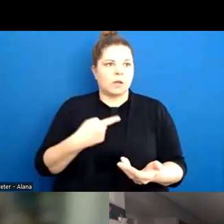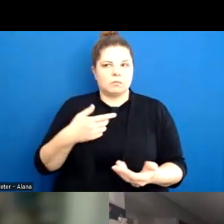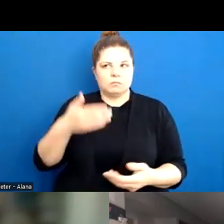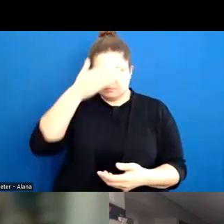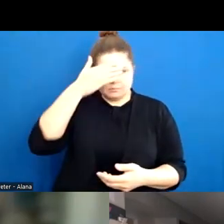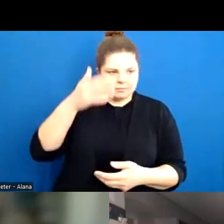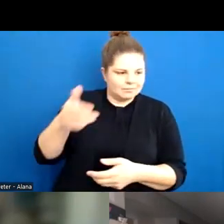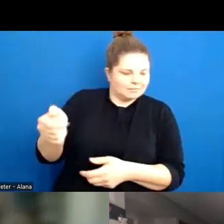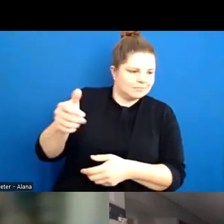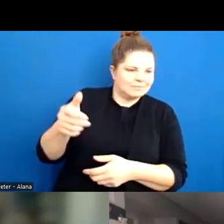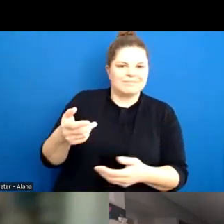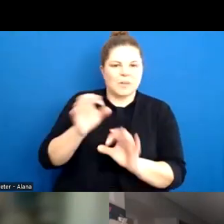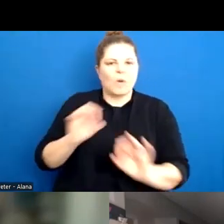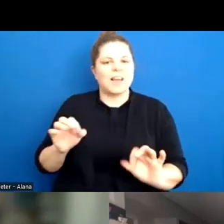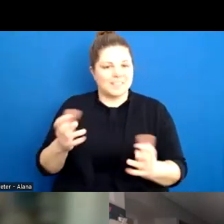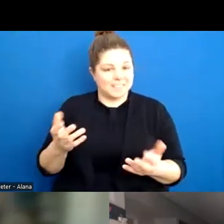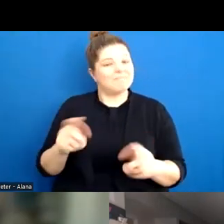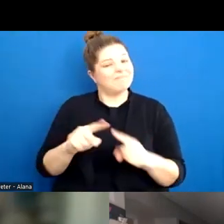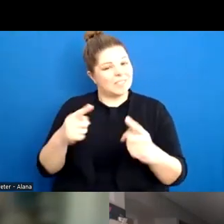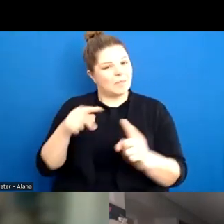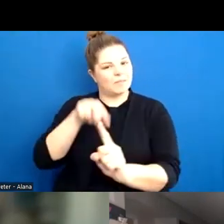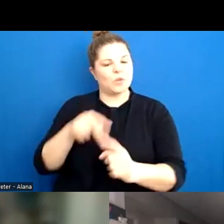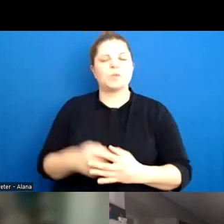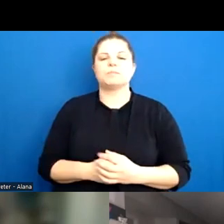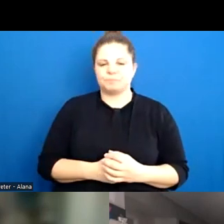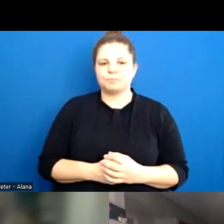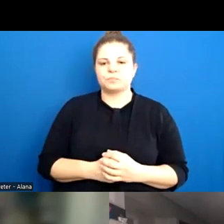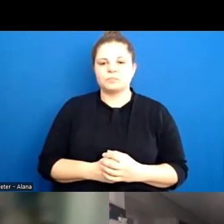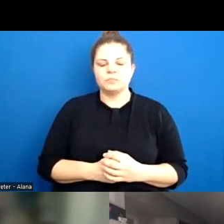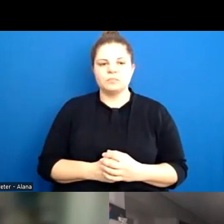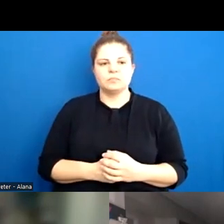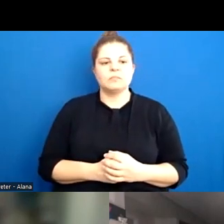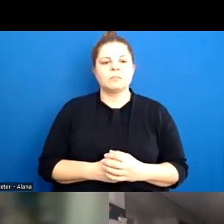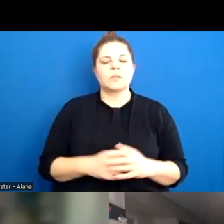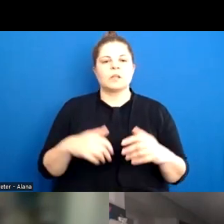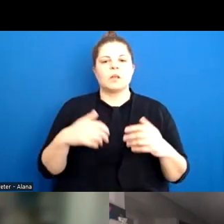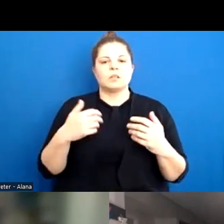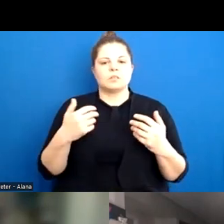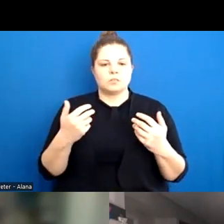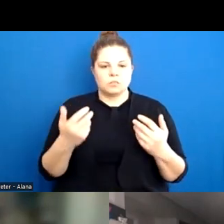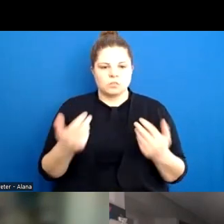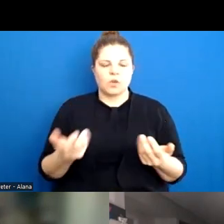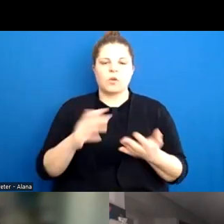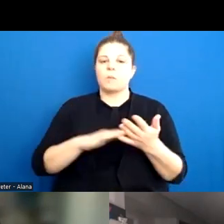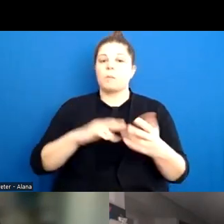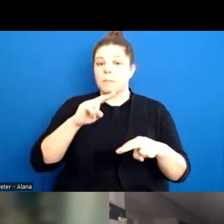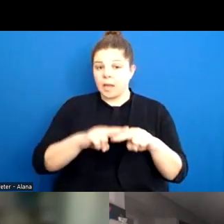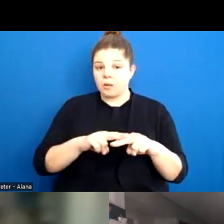Um, so those are my reflections on that is, is about as parents and carers really needing to